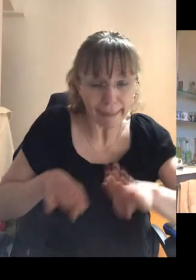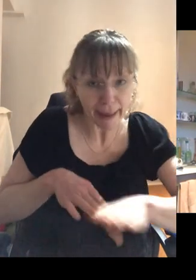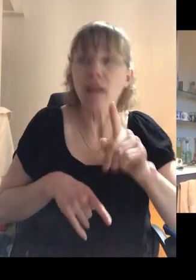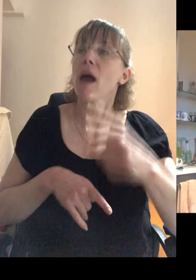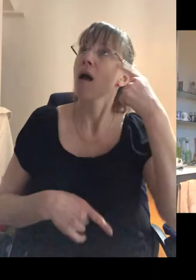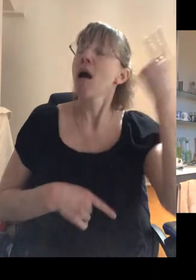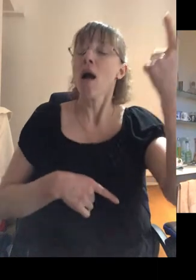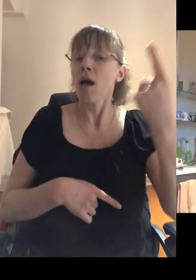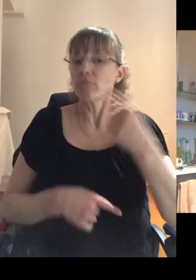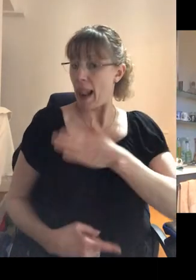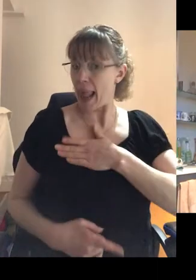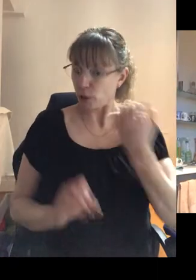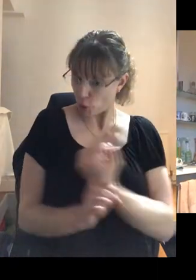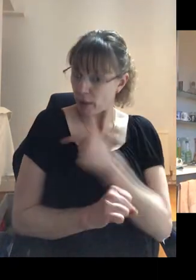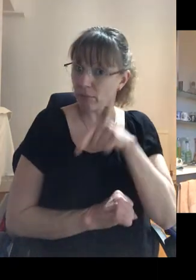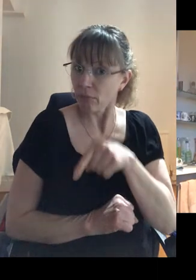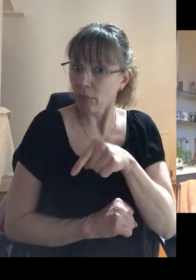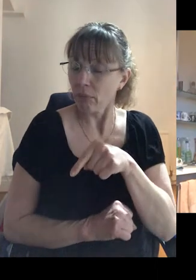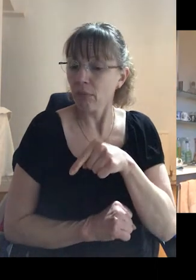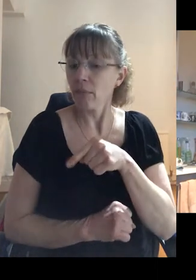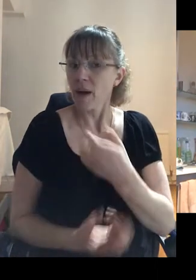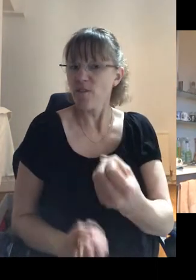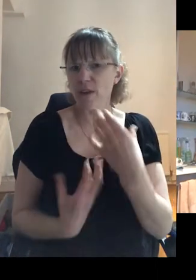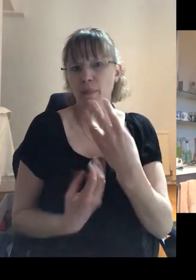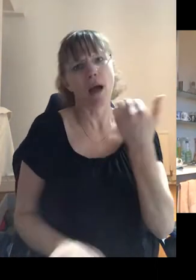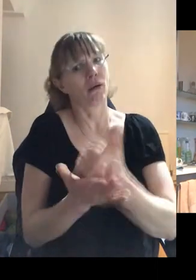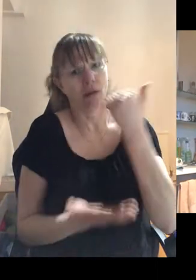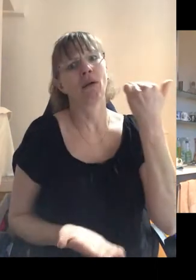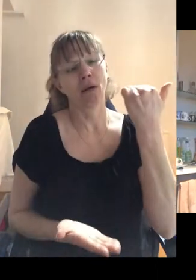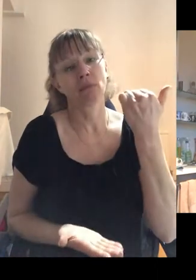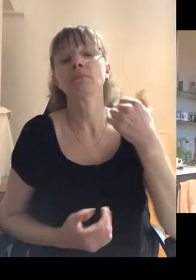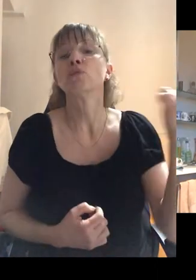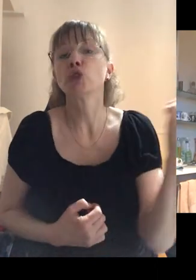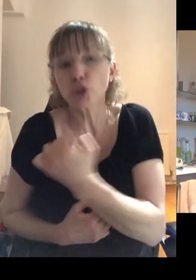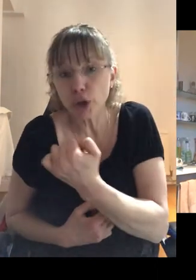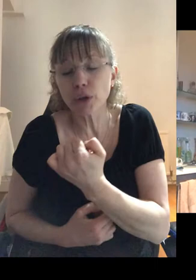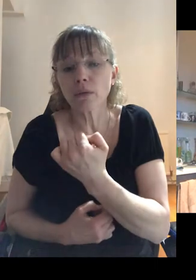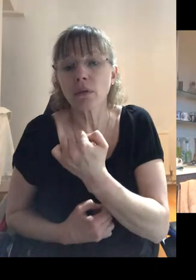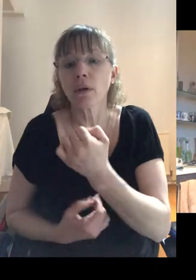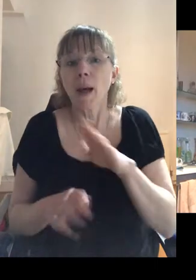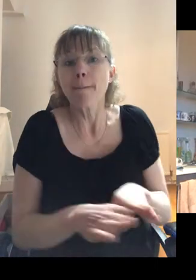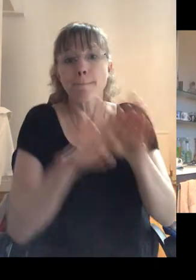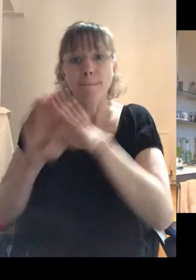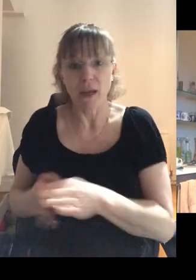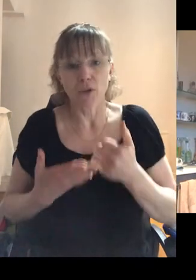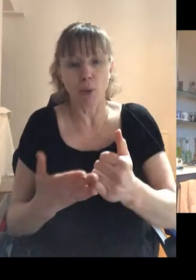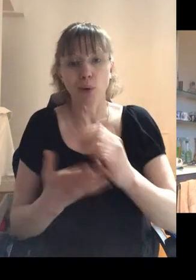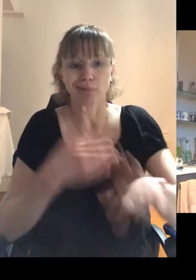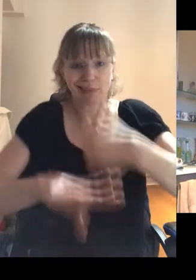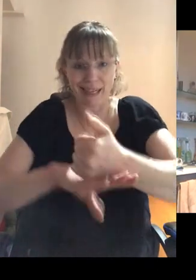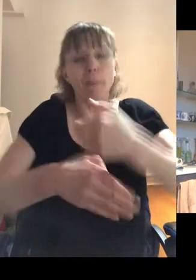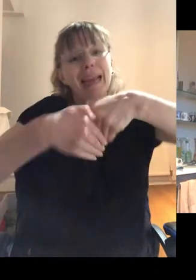suggested if they, if they liked what we were doing and the feedback was fantastic that we should actually put that peer support in the clinic,